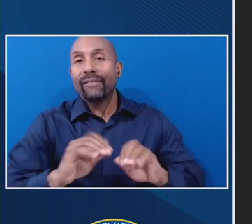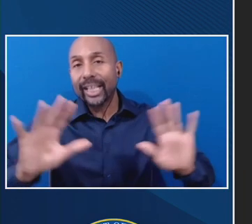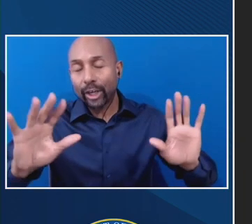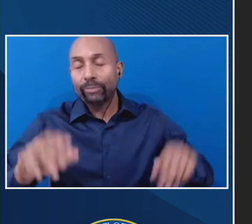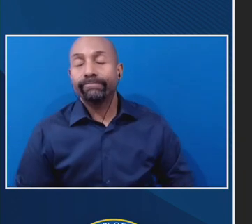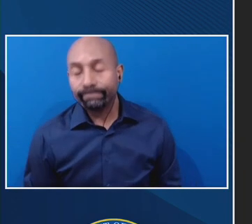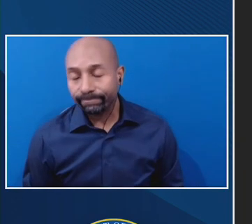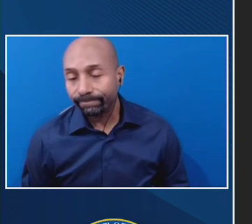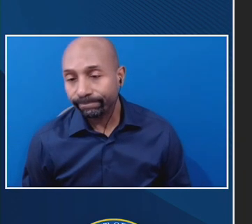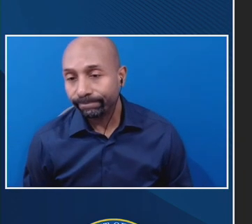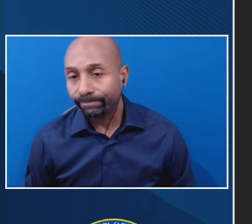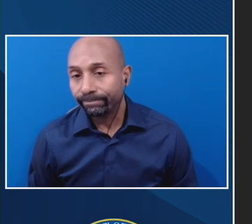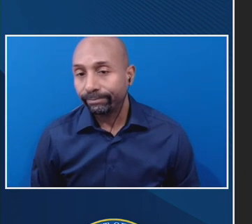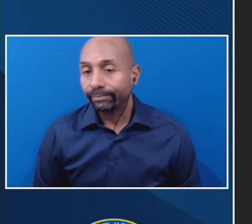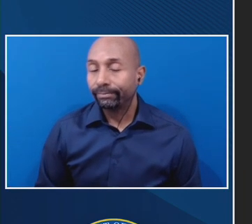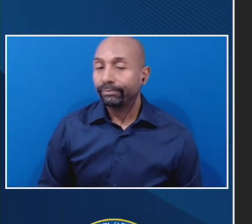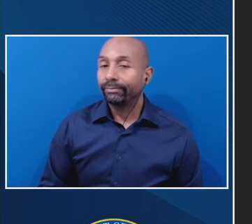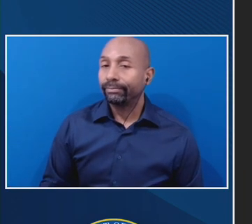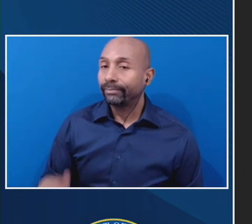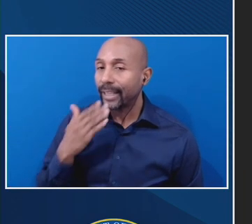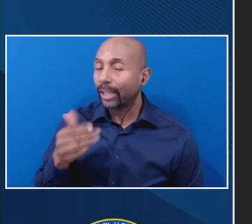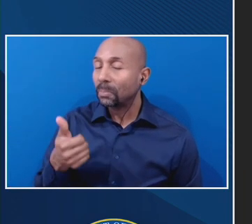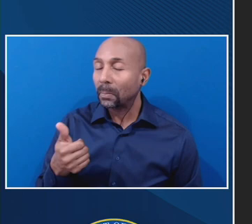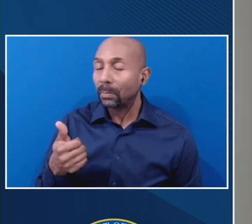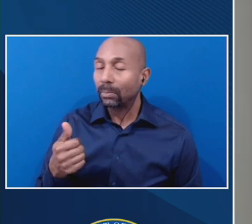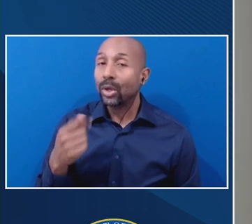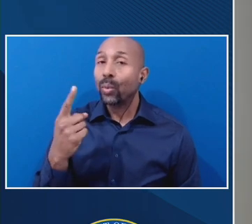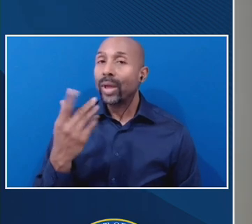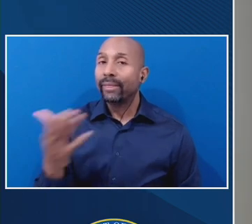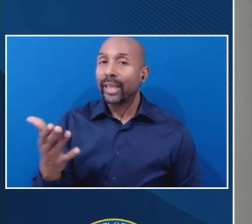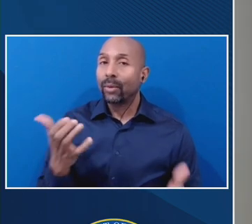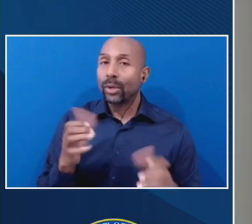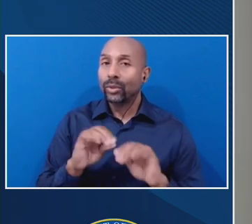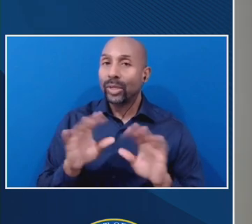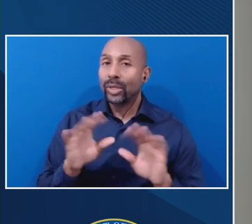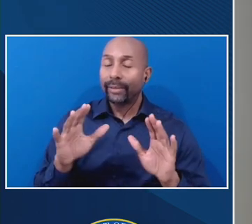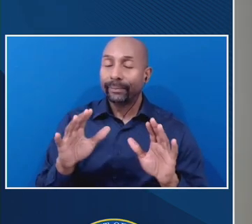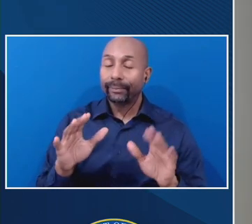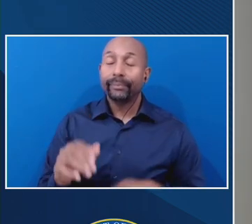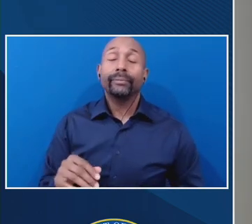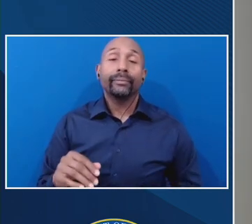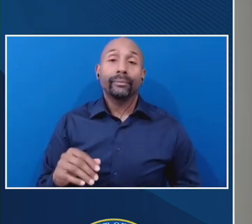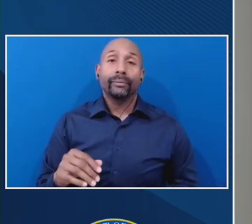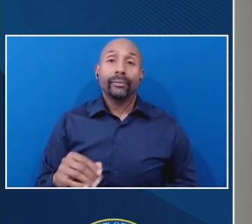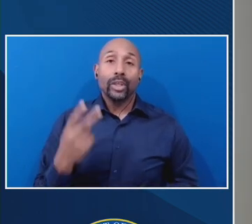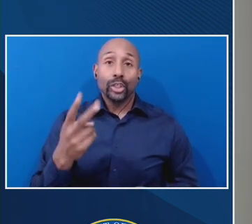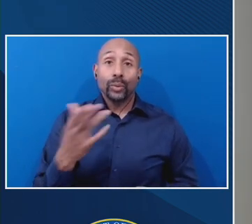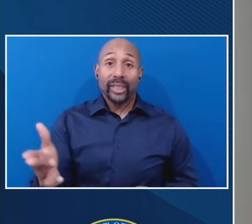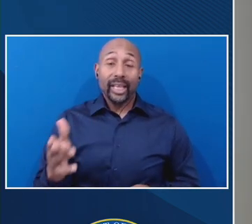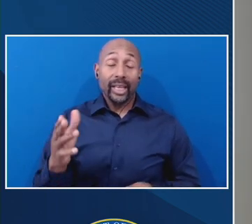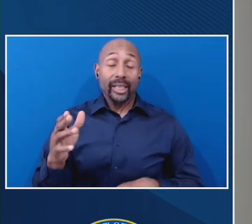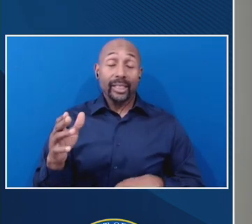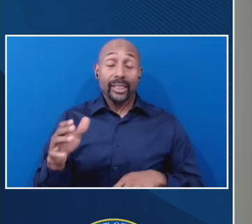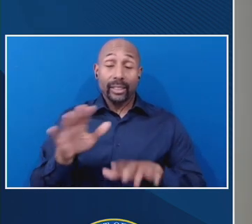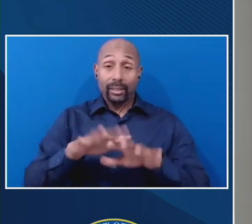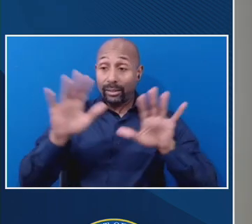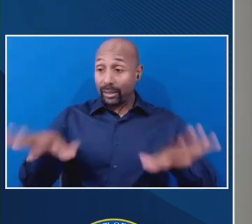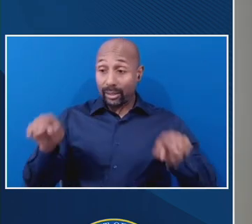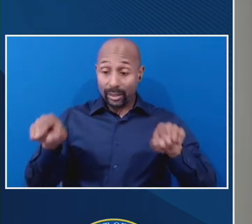I appreciate that. And I guess I just want to make one clarification about the distinction between those two things. Yeah.